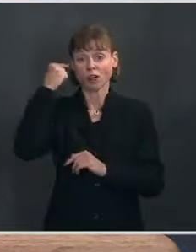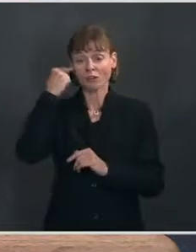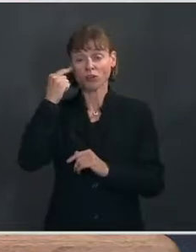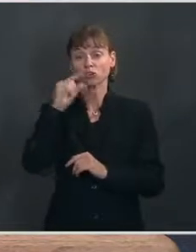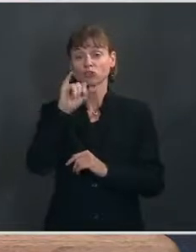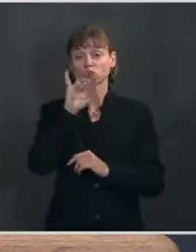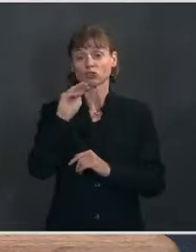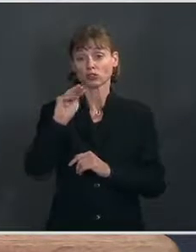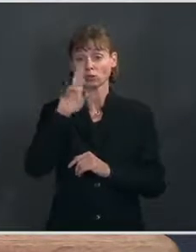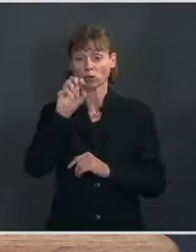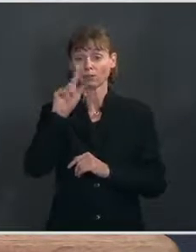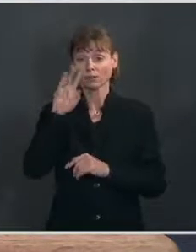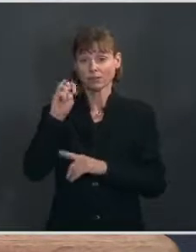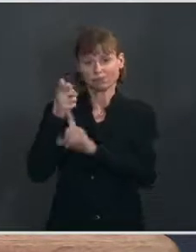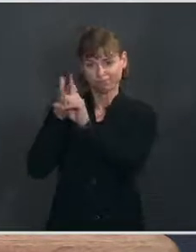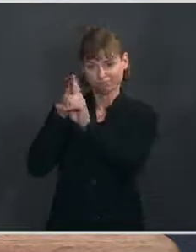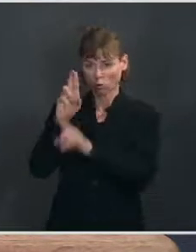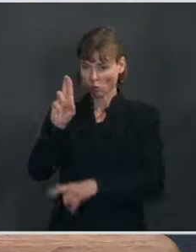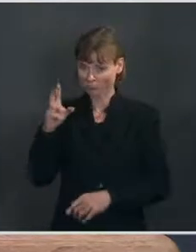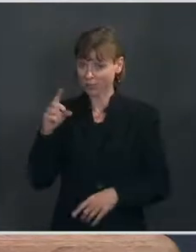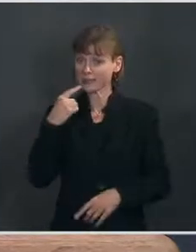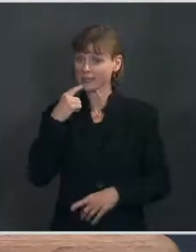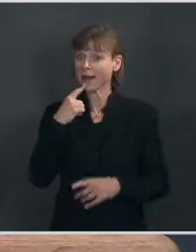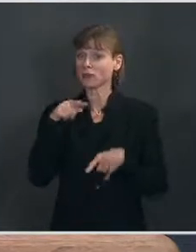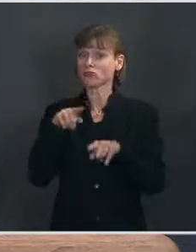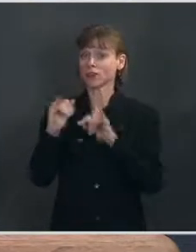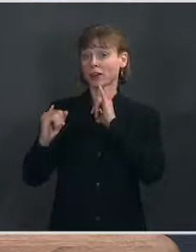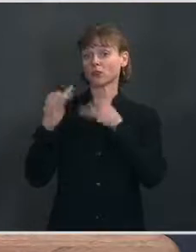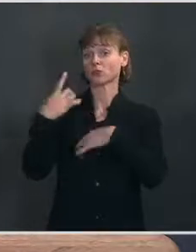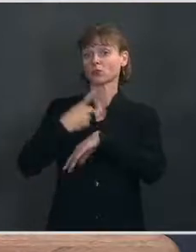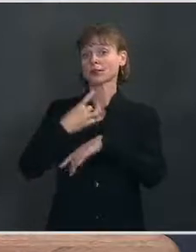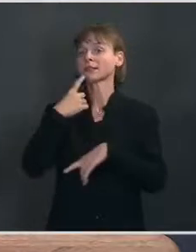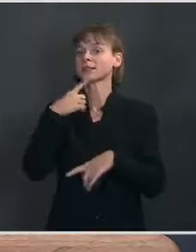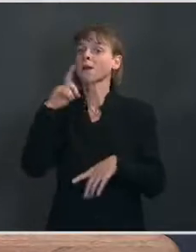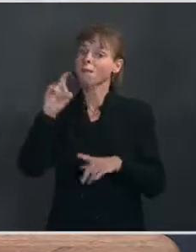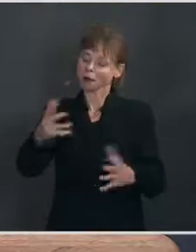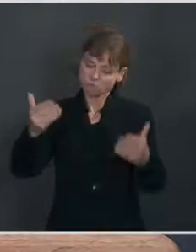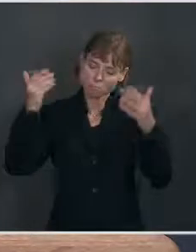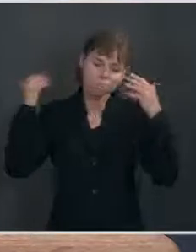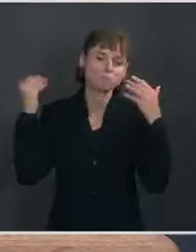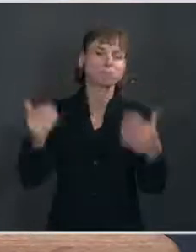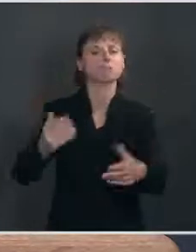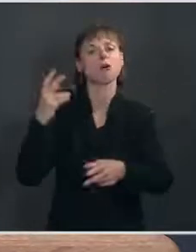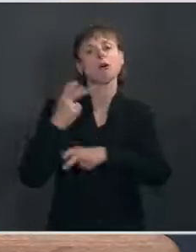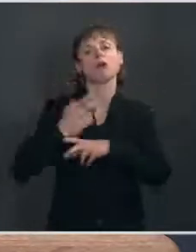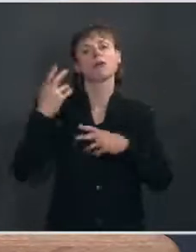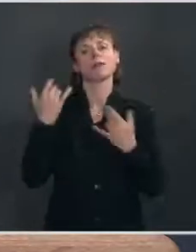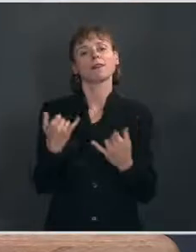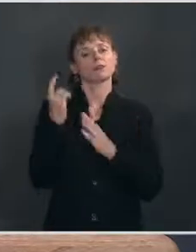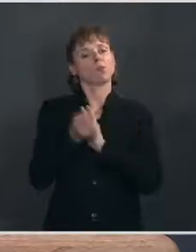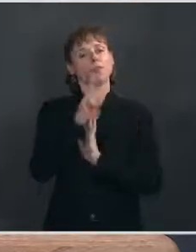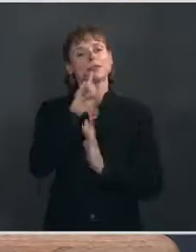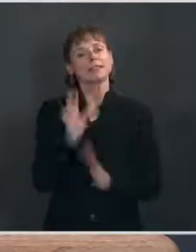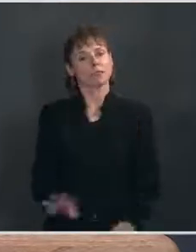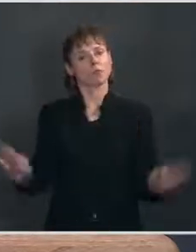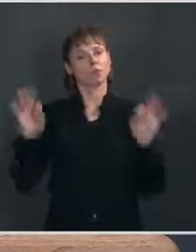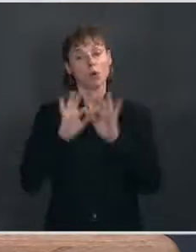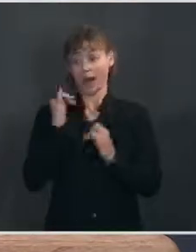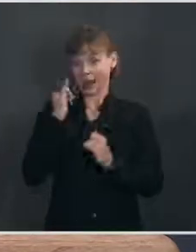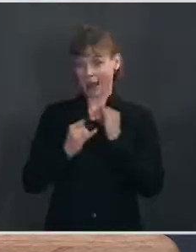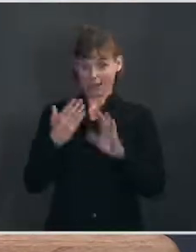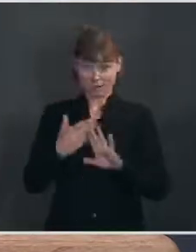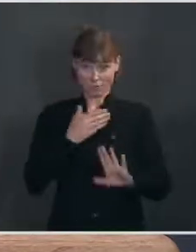also a Republican, said in interviews today that he agrees that going big in this moment is critical. And last thing I just want to do before we get to your questions,